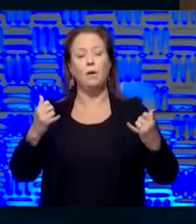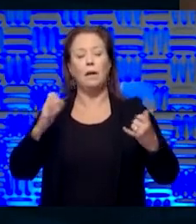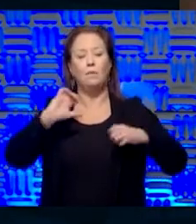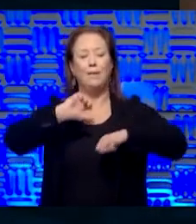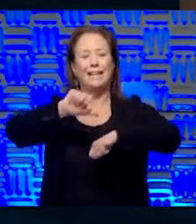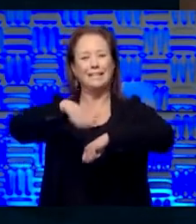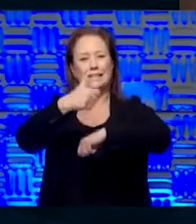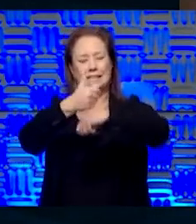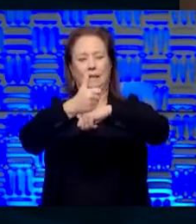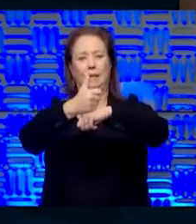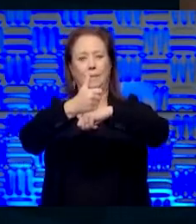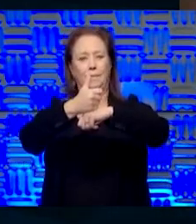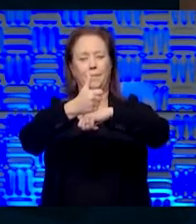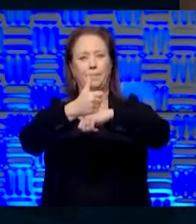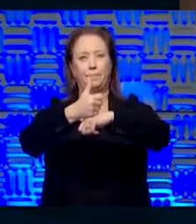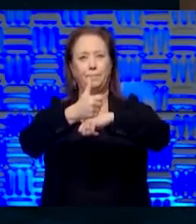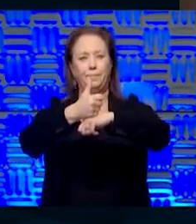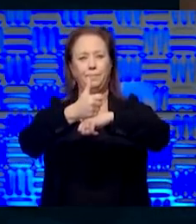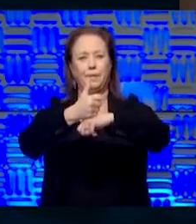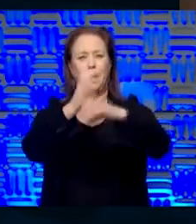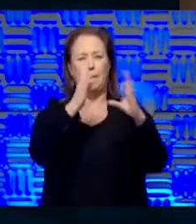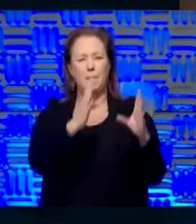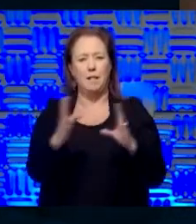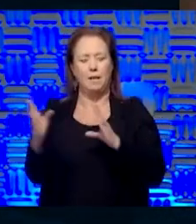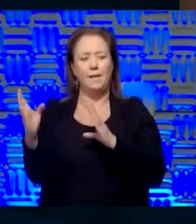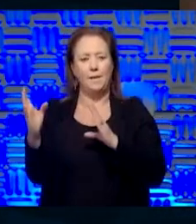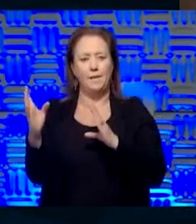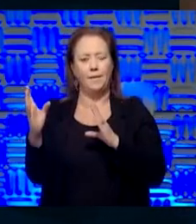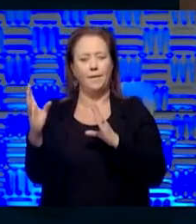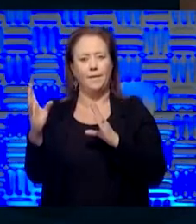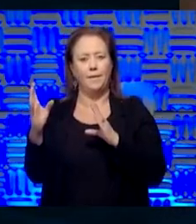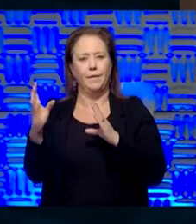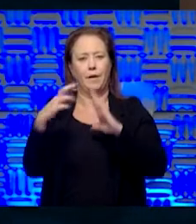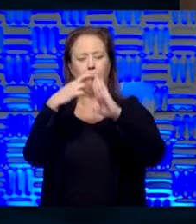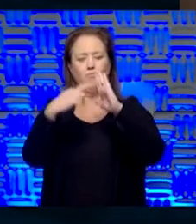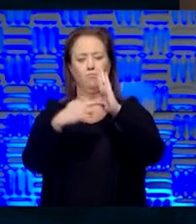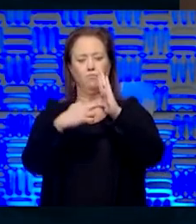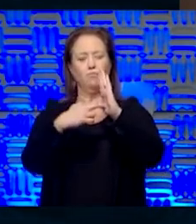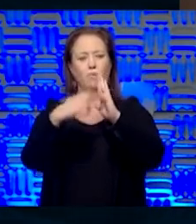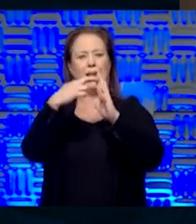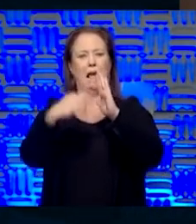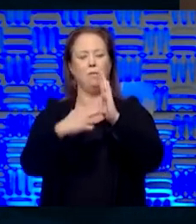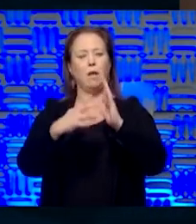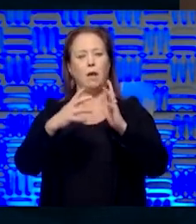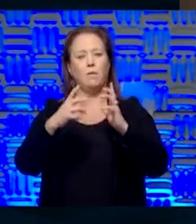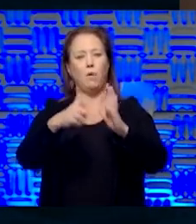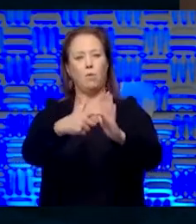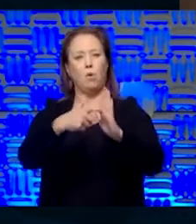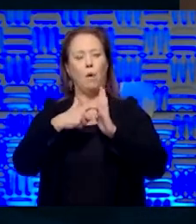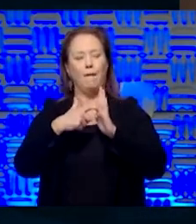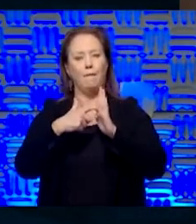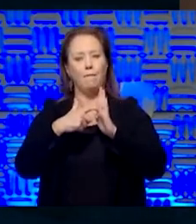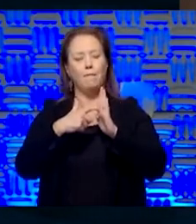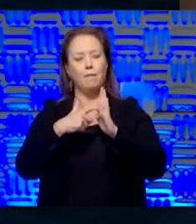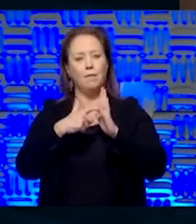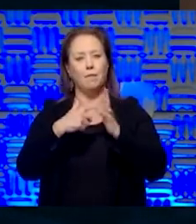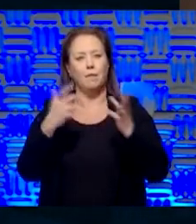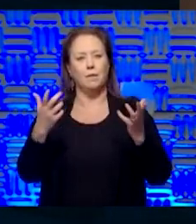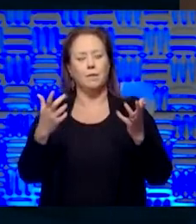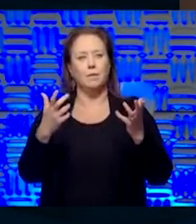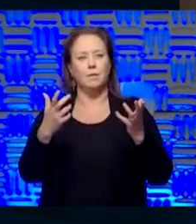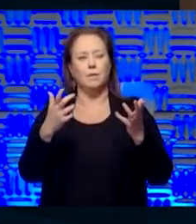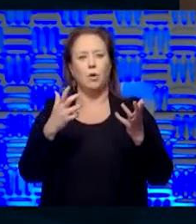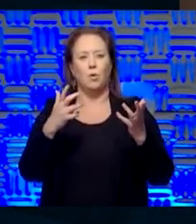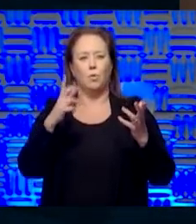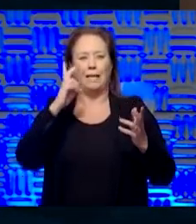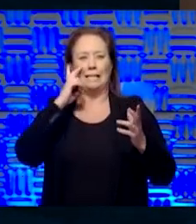in place, uh, a plan, an outline of what it is that is required. So there is this light